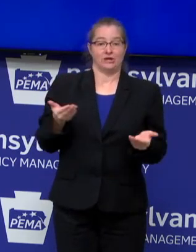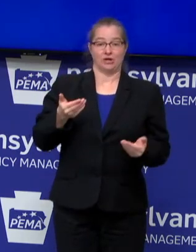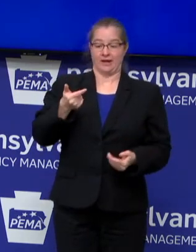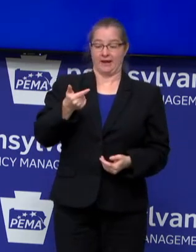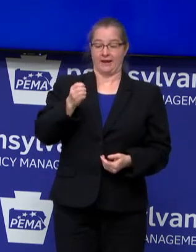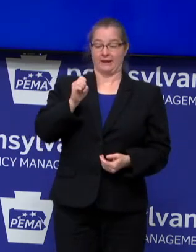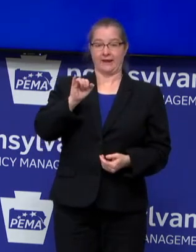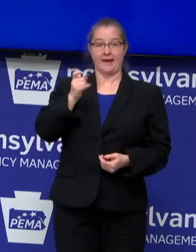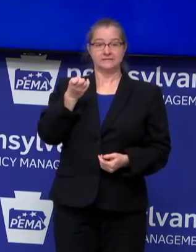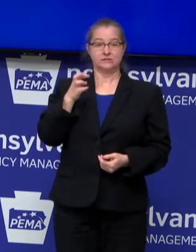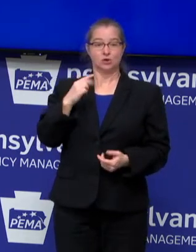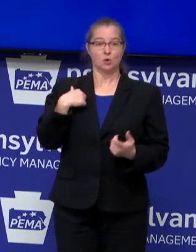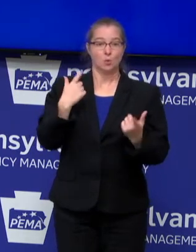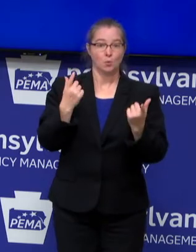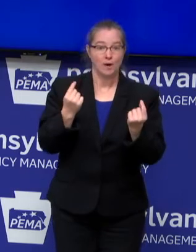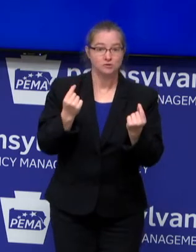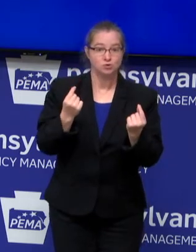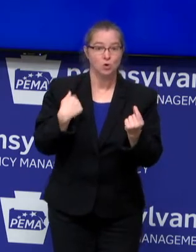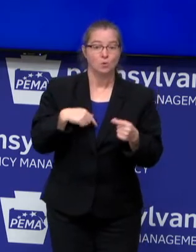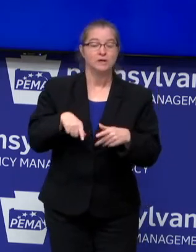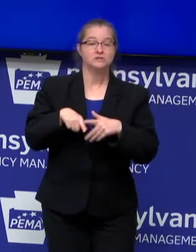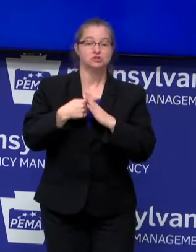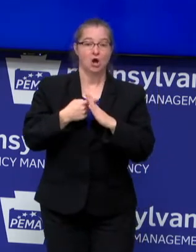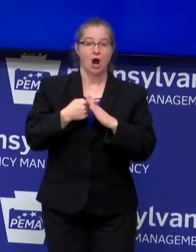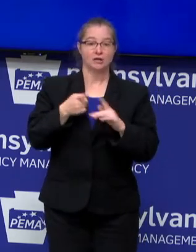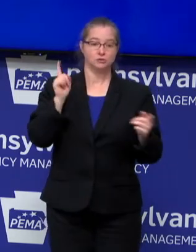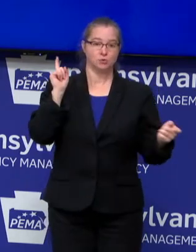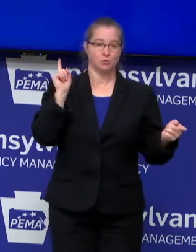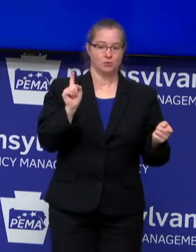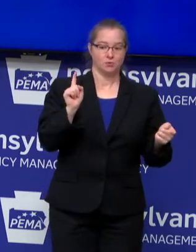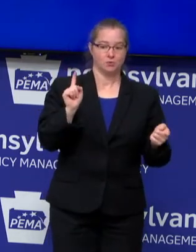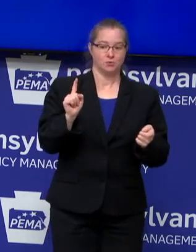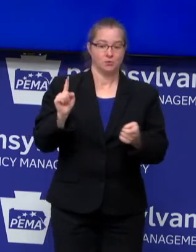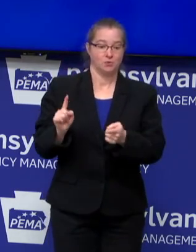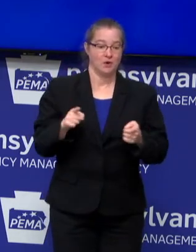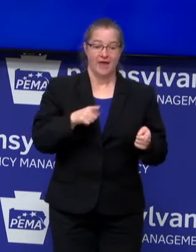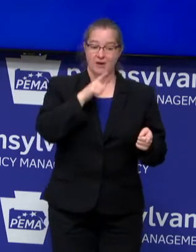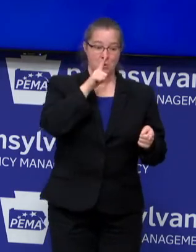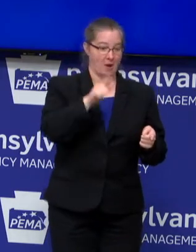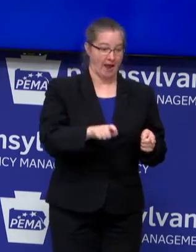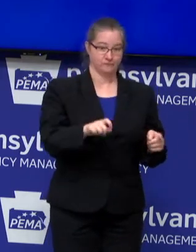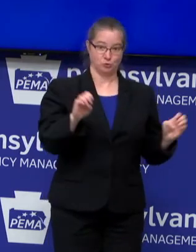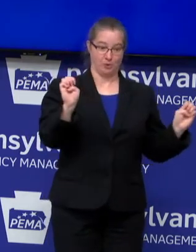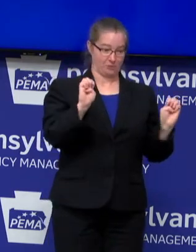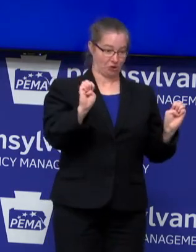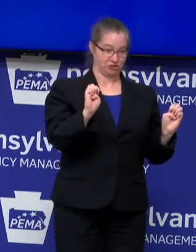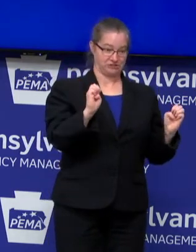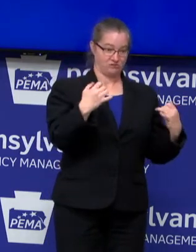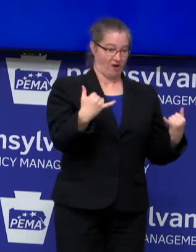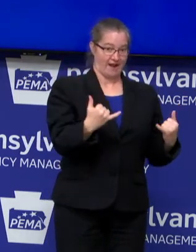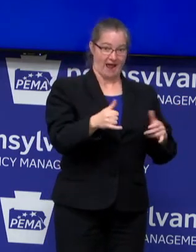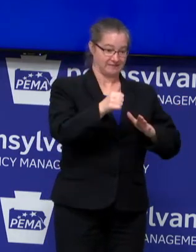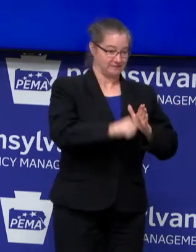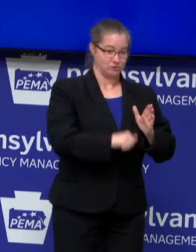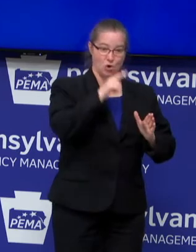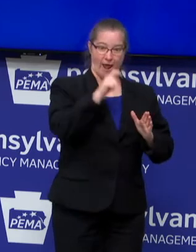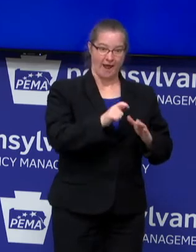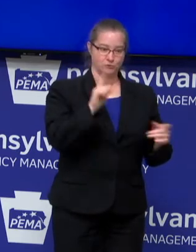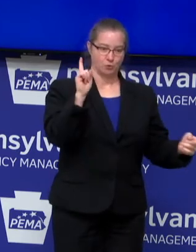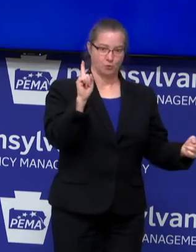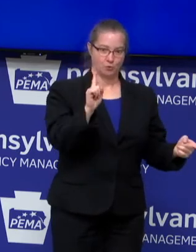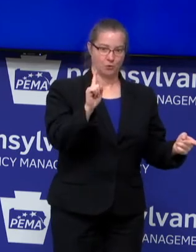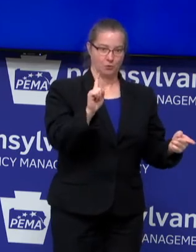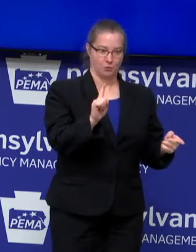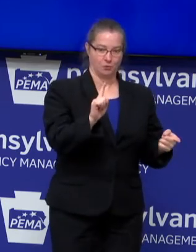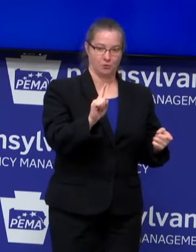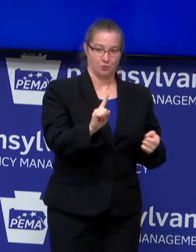you know, several weeks ago, we started modulating and scaling back on our non-emergent procedures and services. And on any given